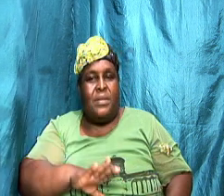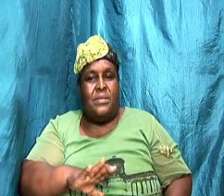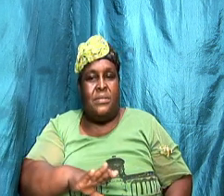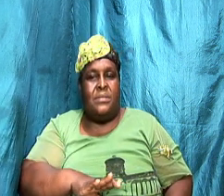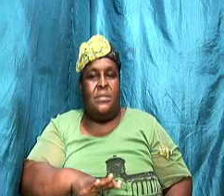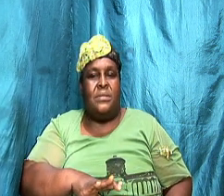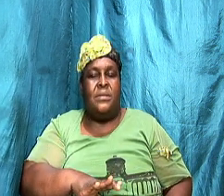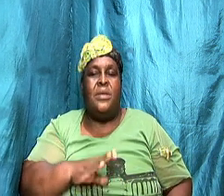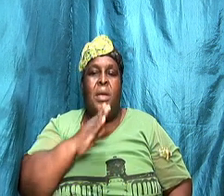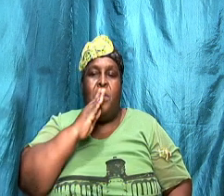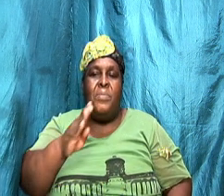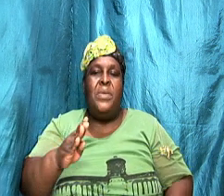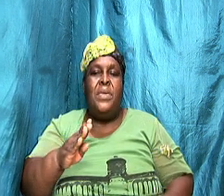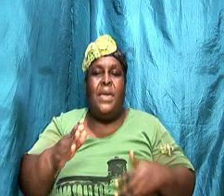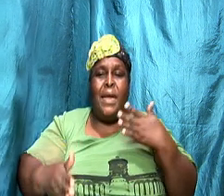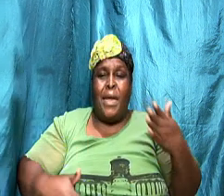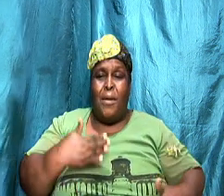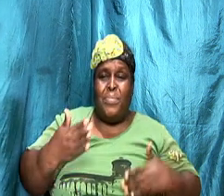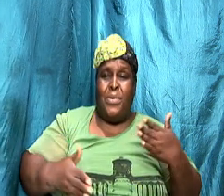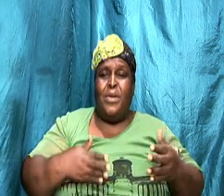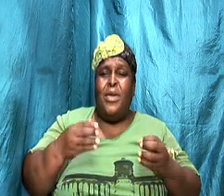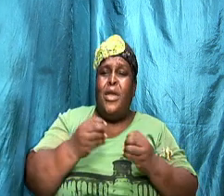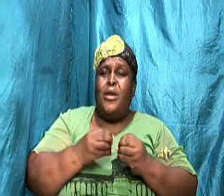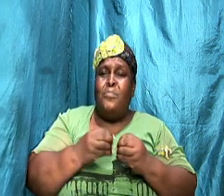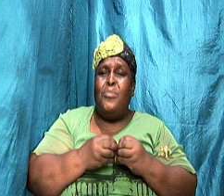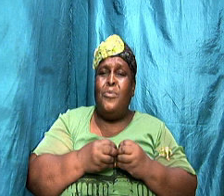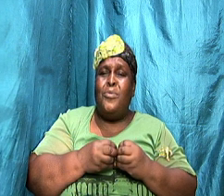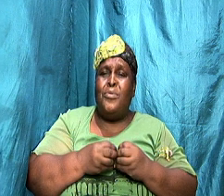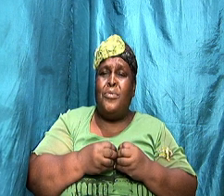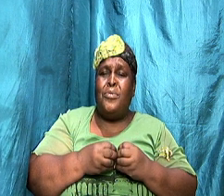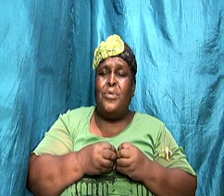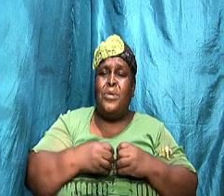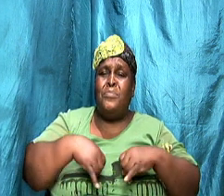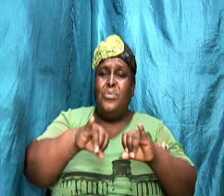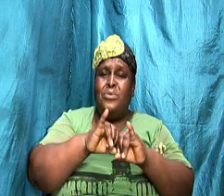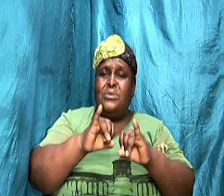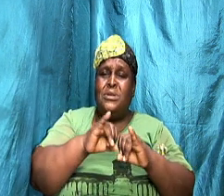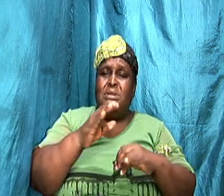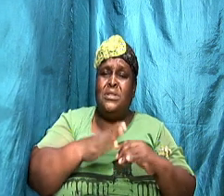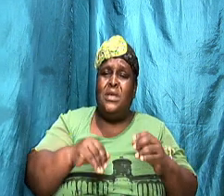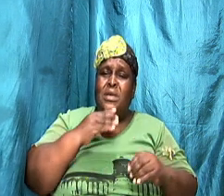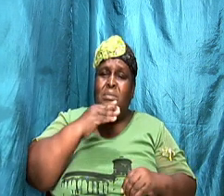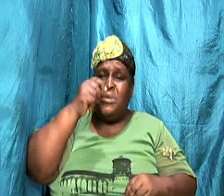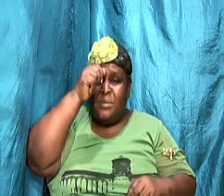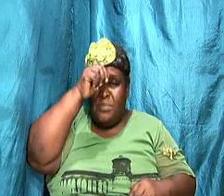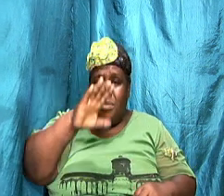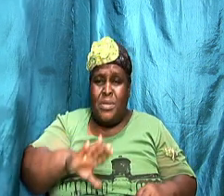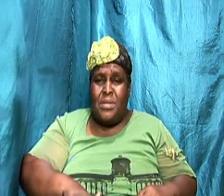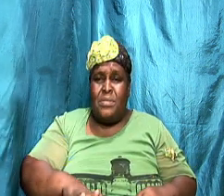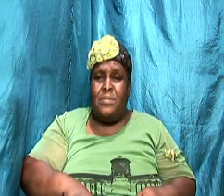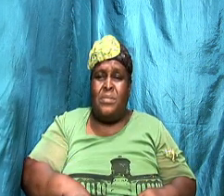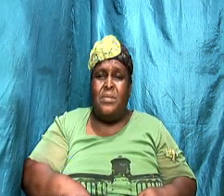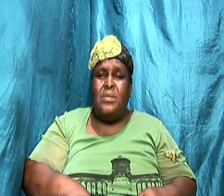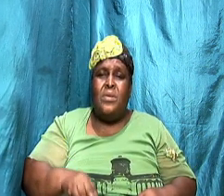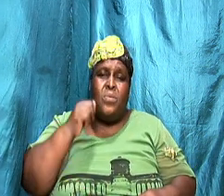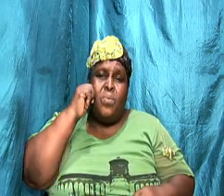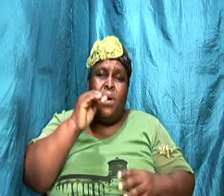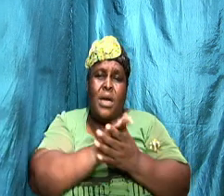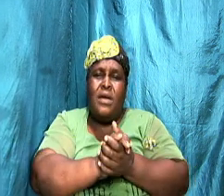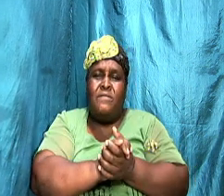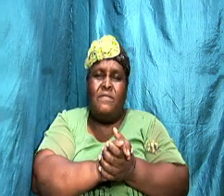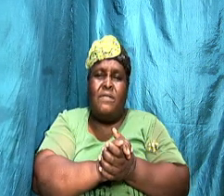being happy is more important than being right wives being happy is more